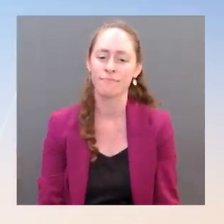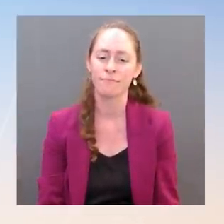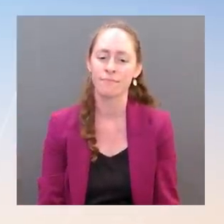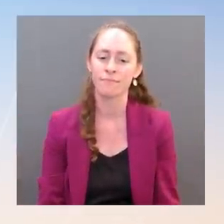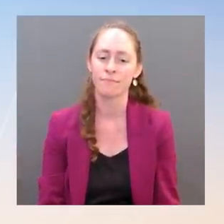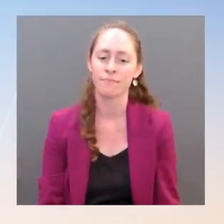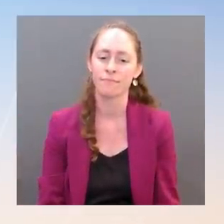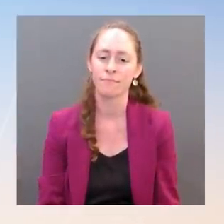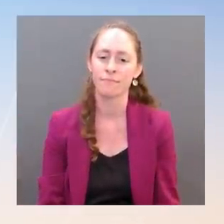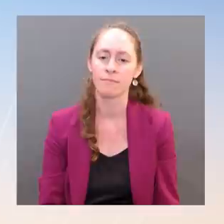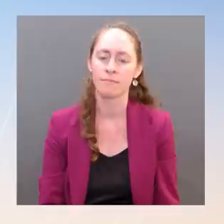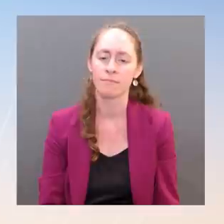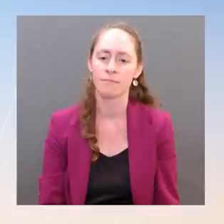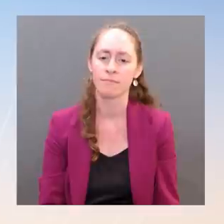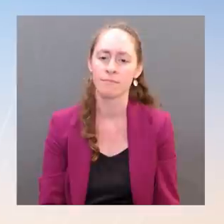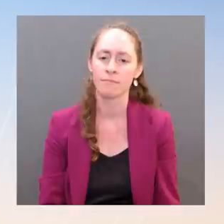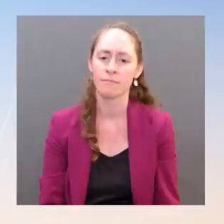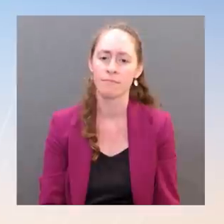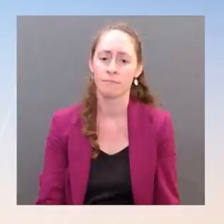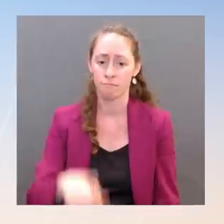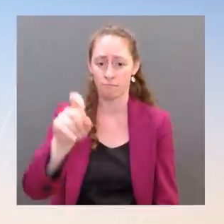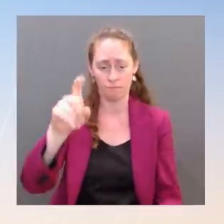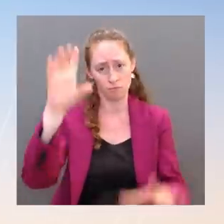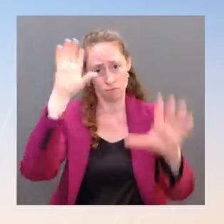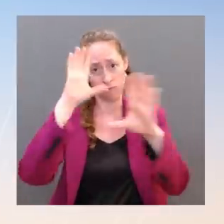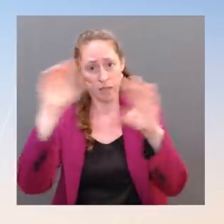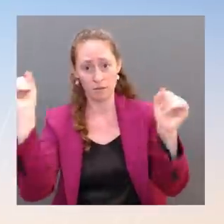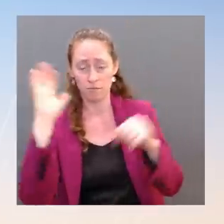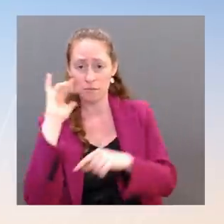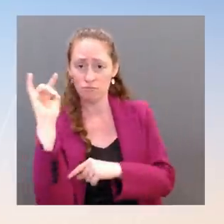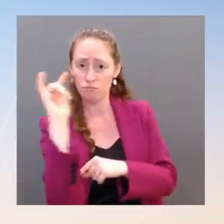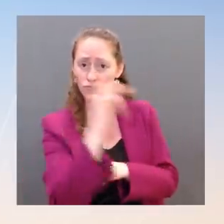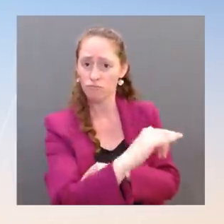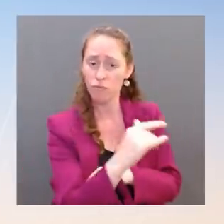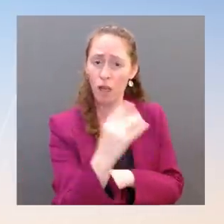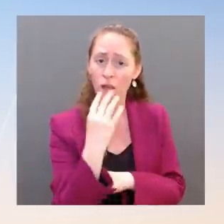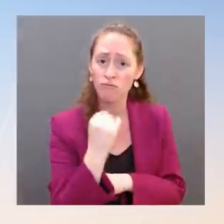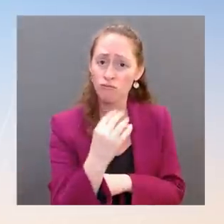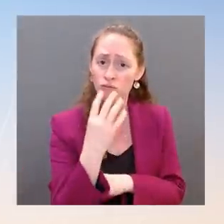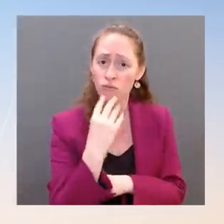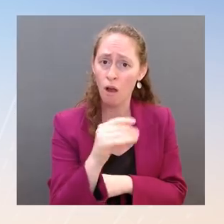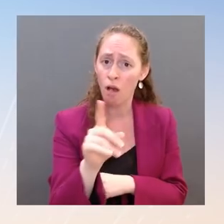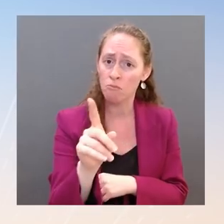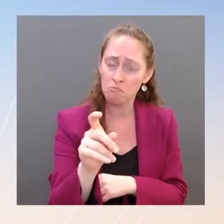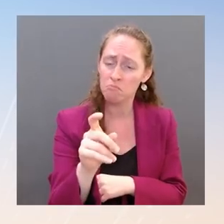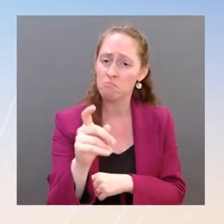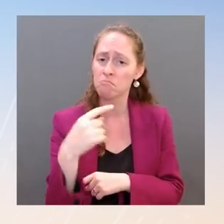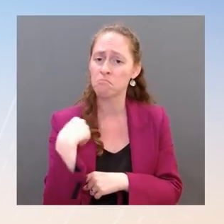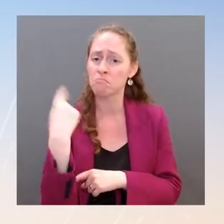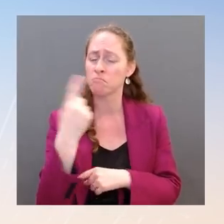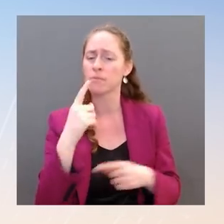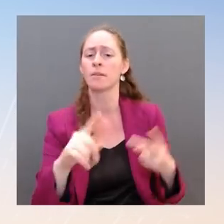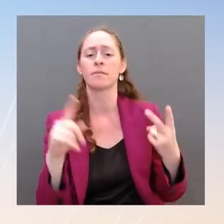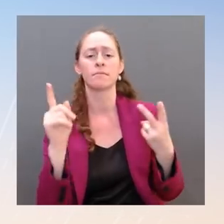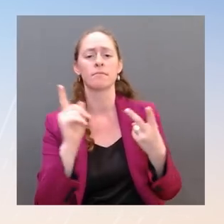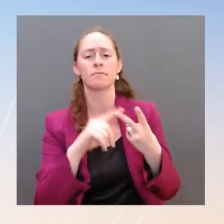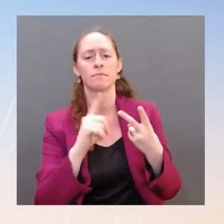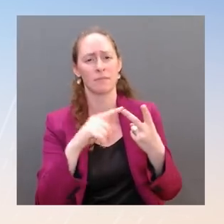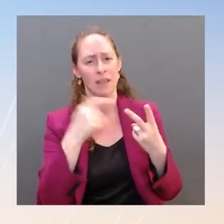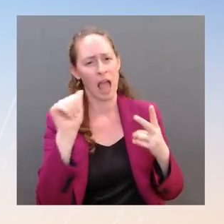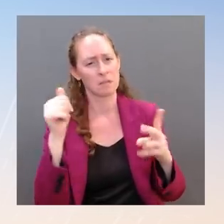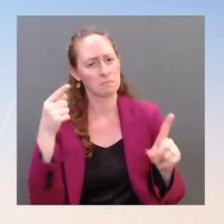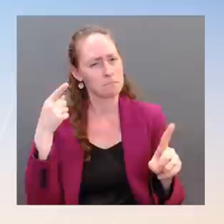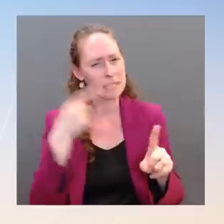can you elaborate further on the specific security guarantees that the United States has made Finland and Sweden in the interim period?